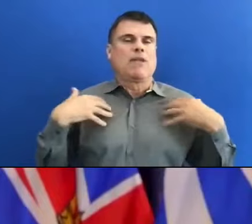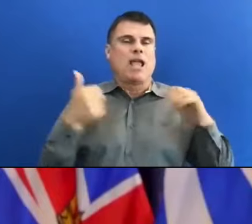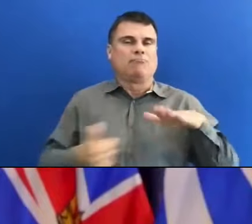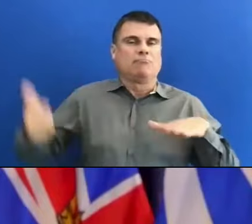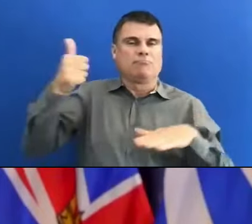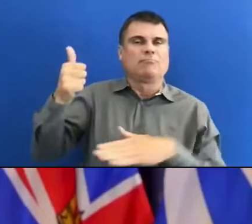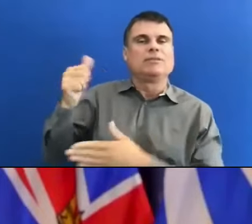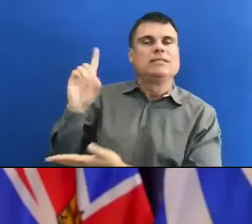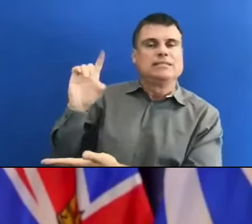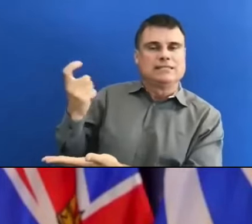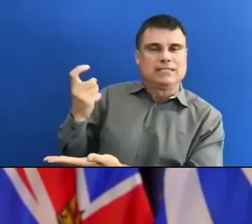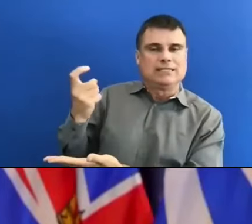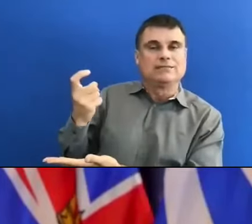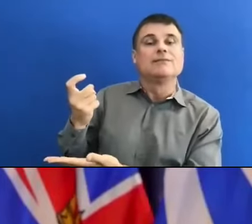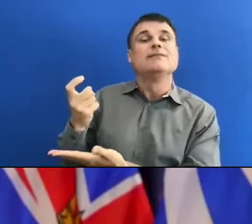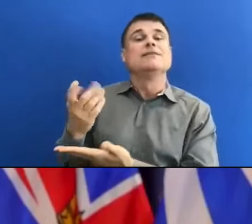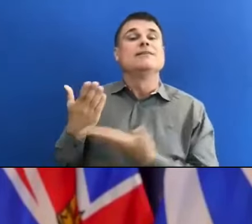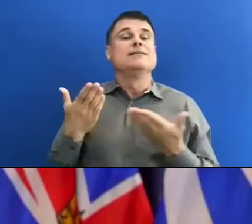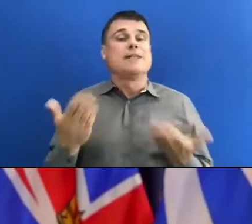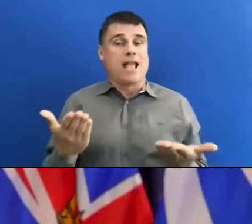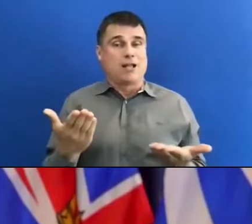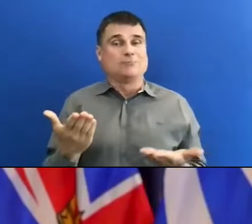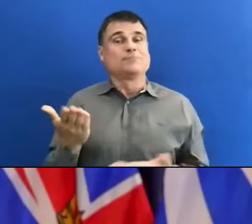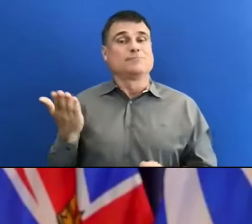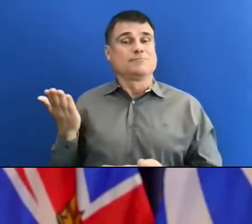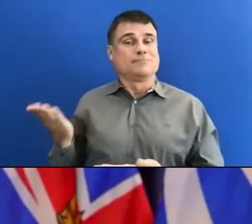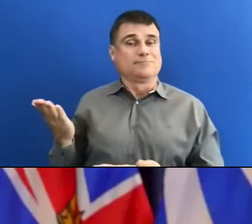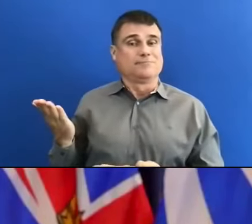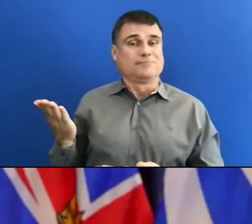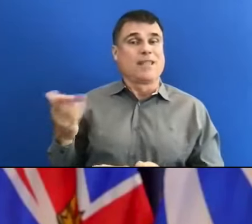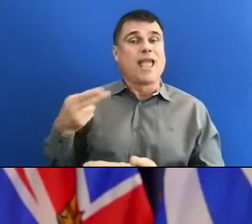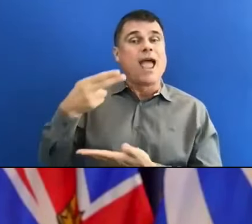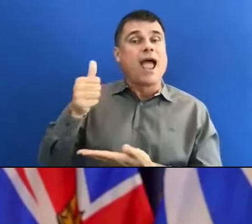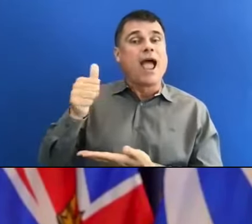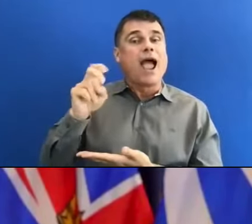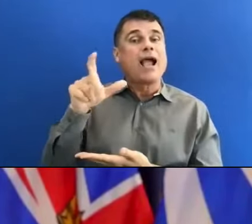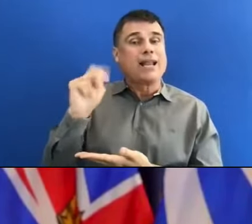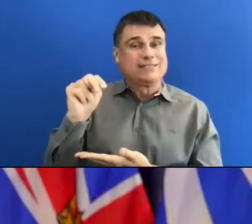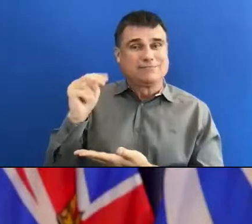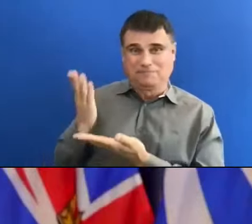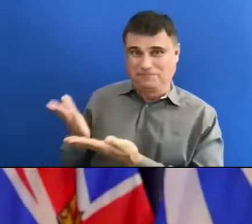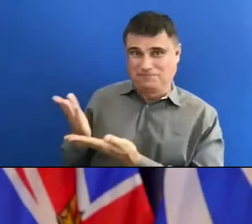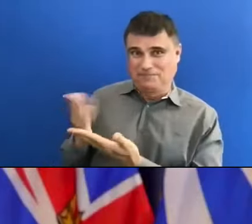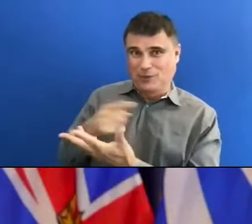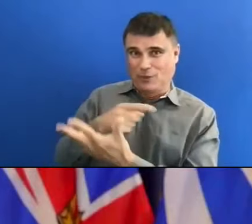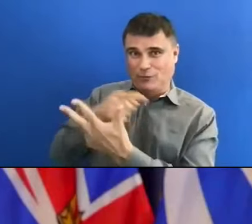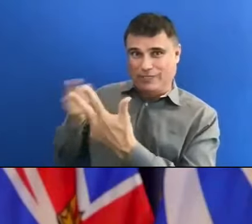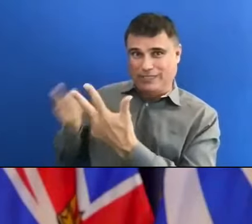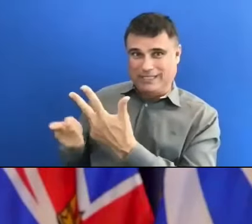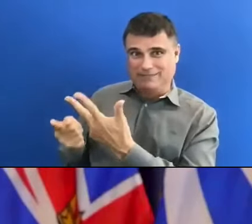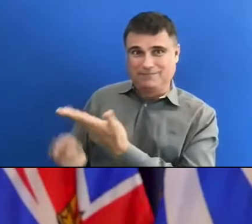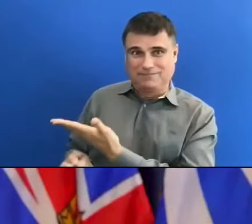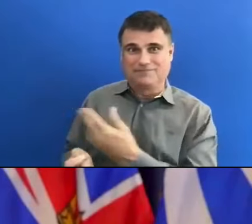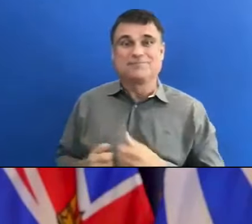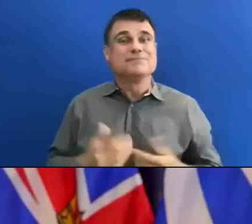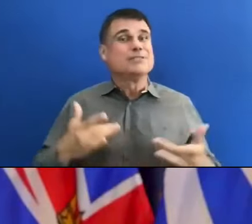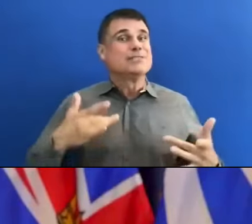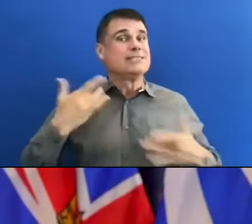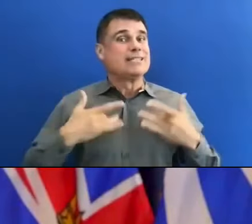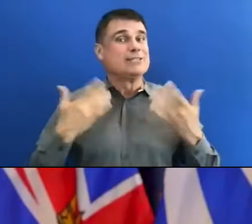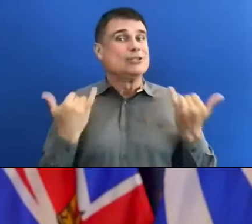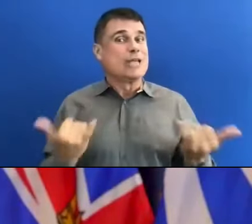Recovery, and Innovation. And today is an exciting day, not just because we have representatives from the media in person,